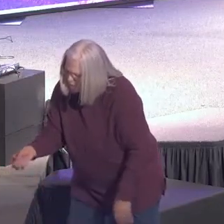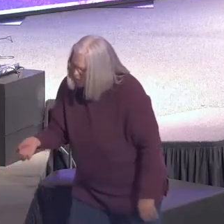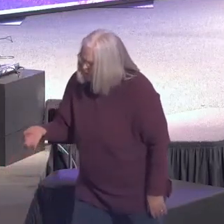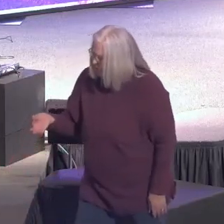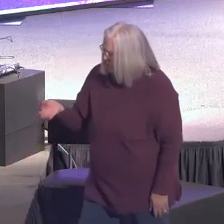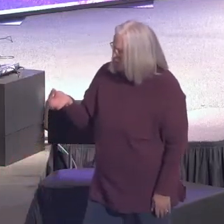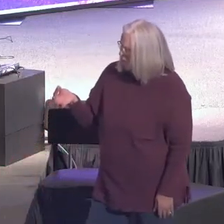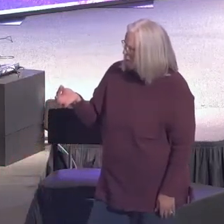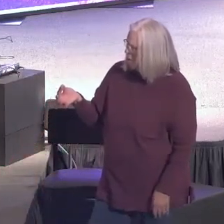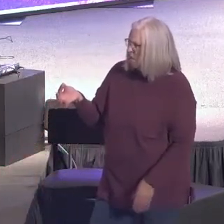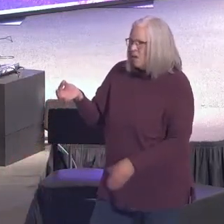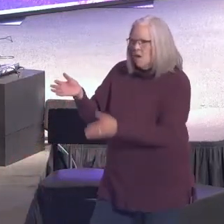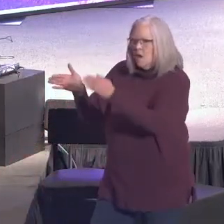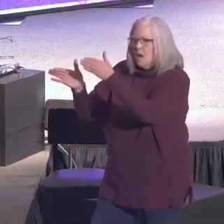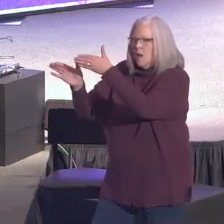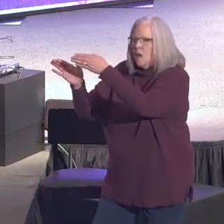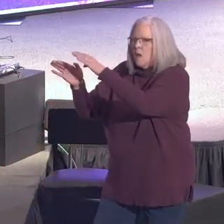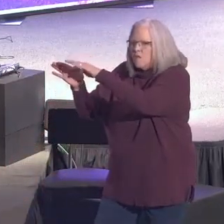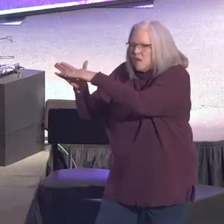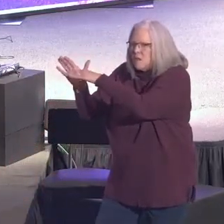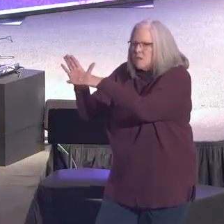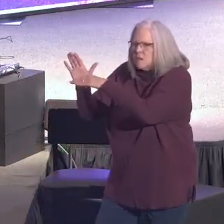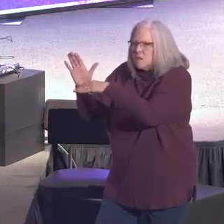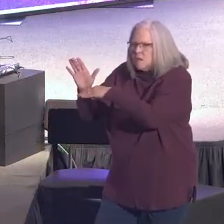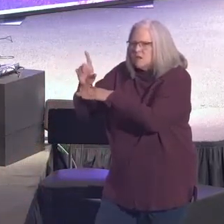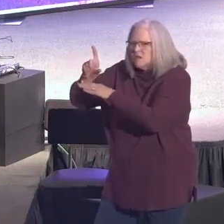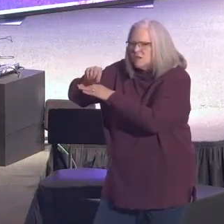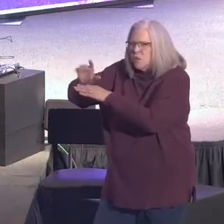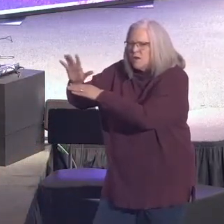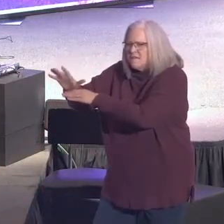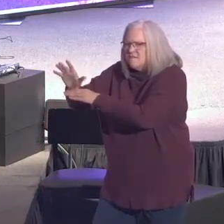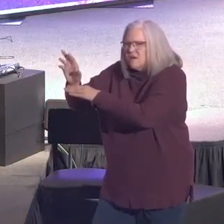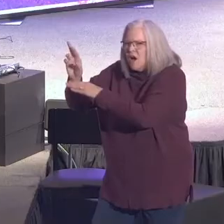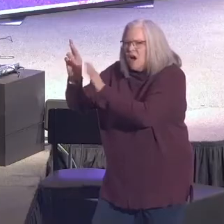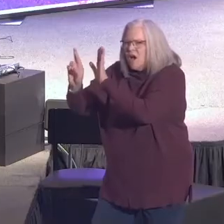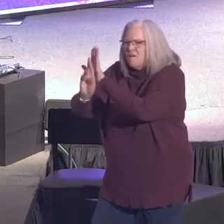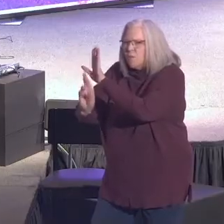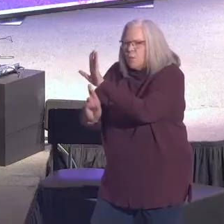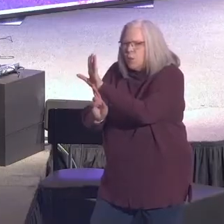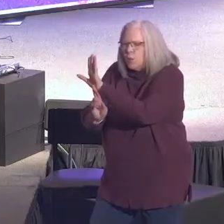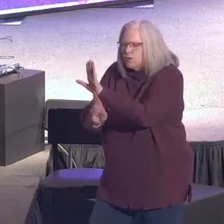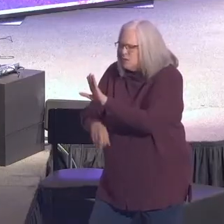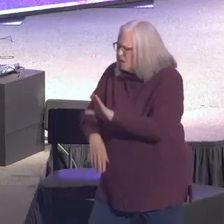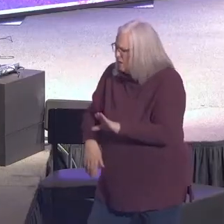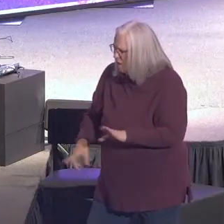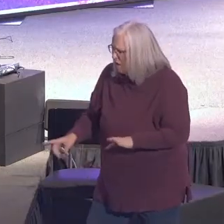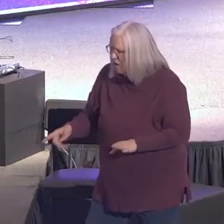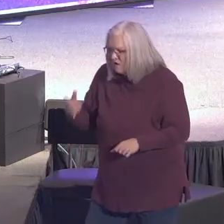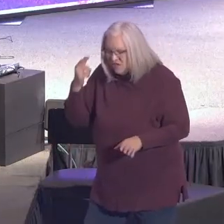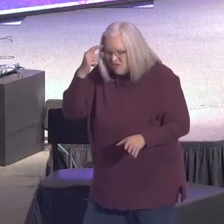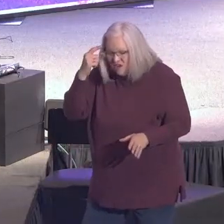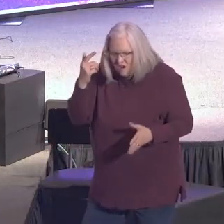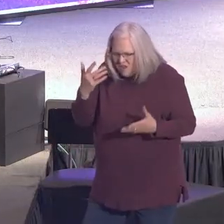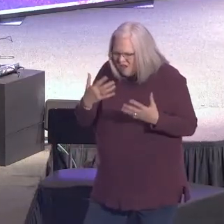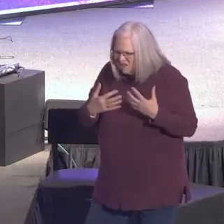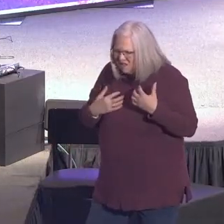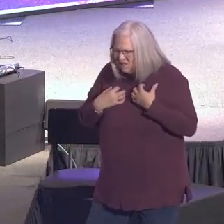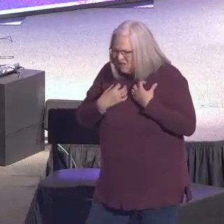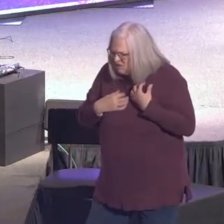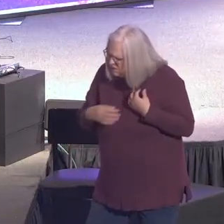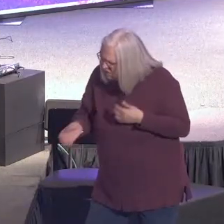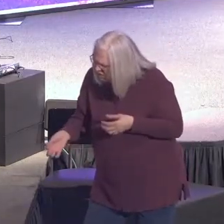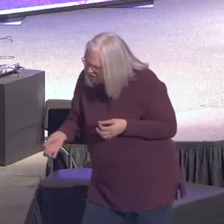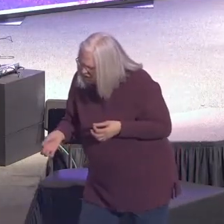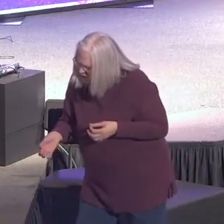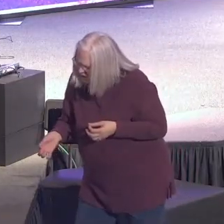And she starts to get down through that list and she gets that anxiety again and just thinking about the rules. But what she notices and what she